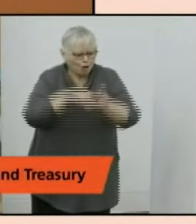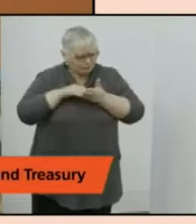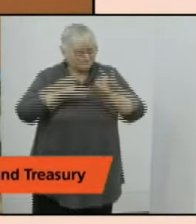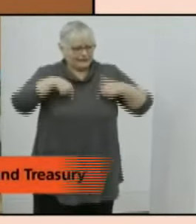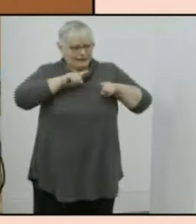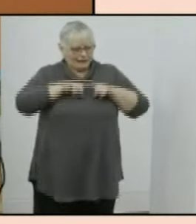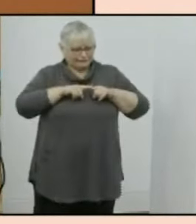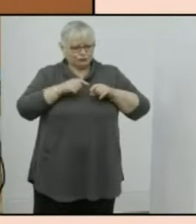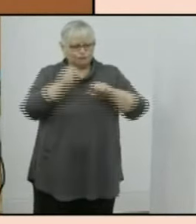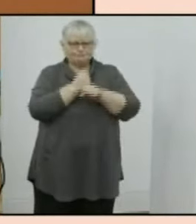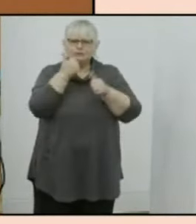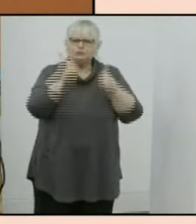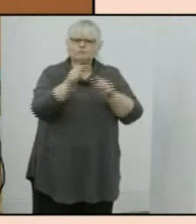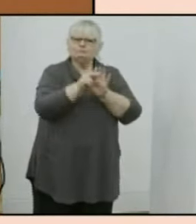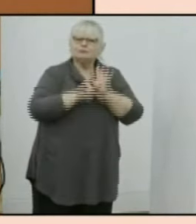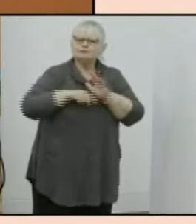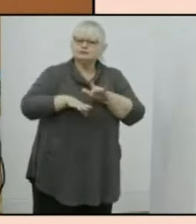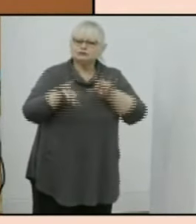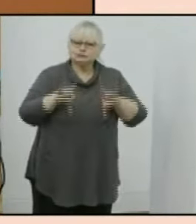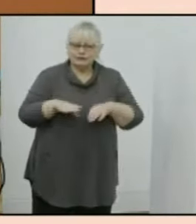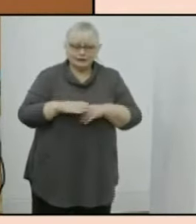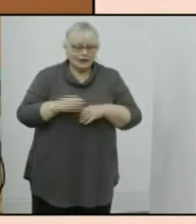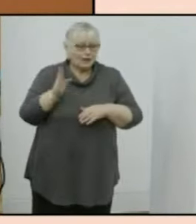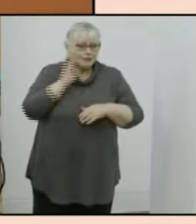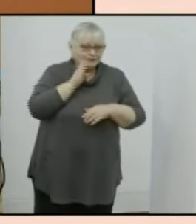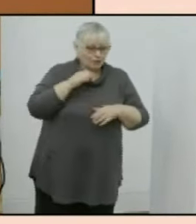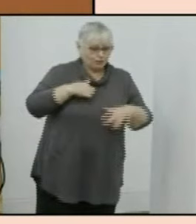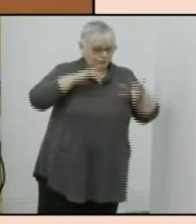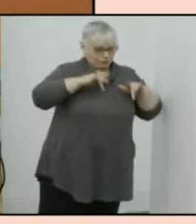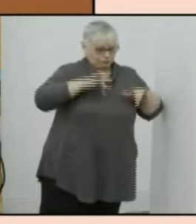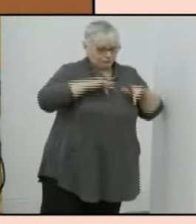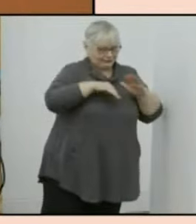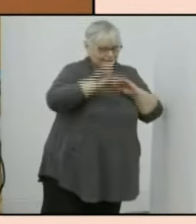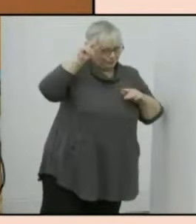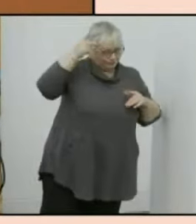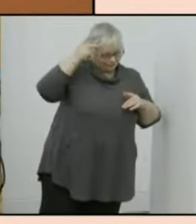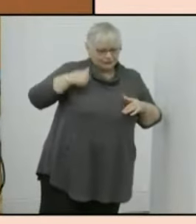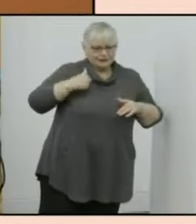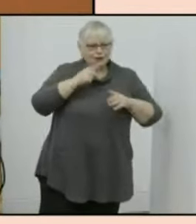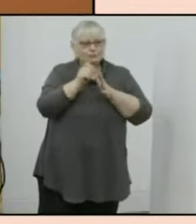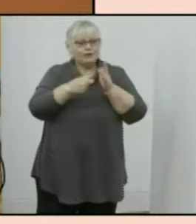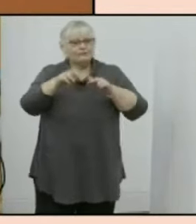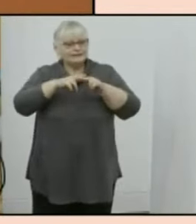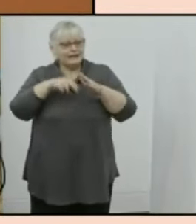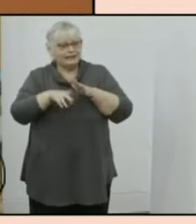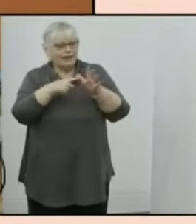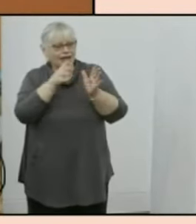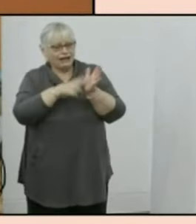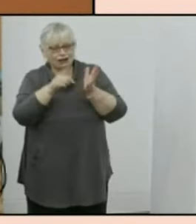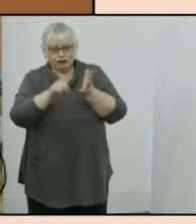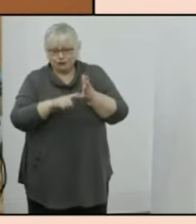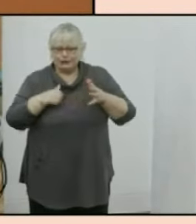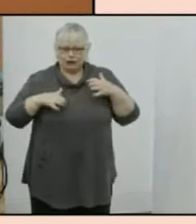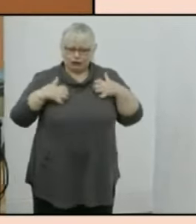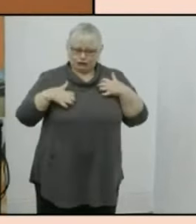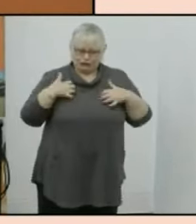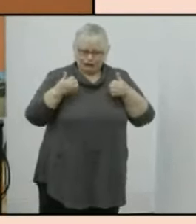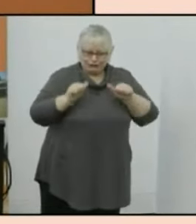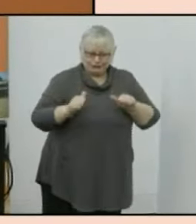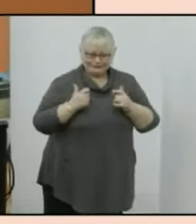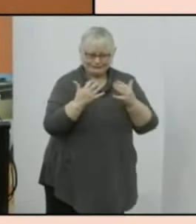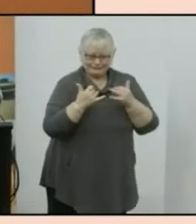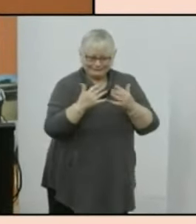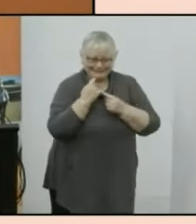before i joined politics i was a professor at the australian national university and a keen user of census